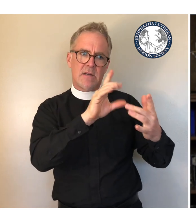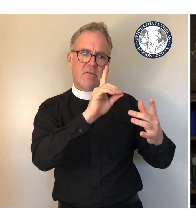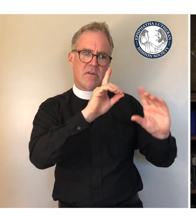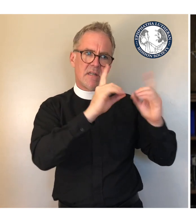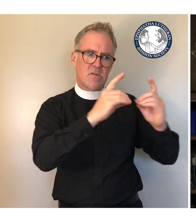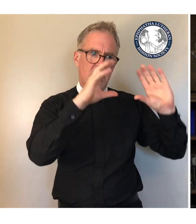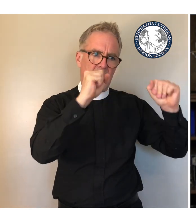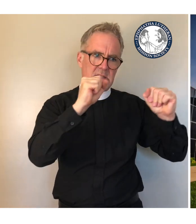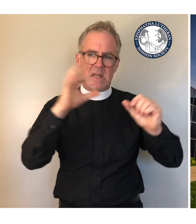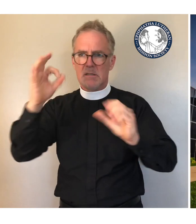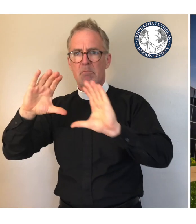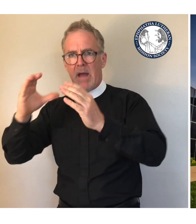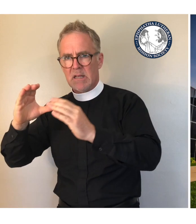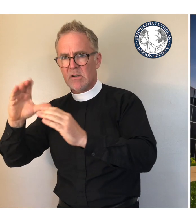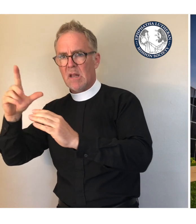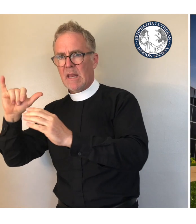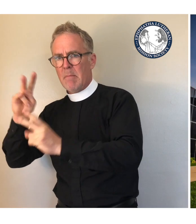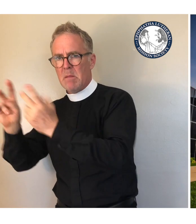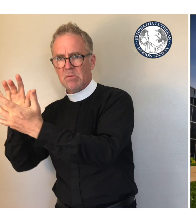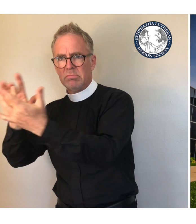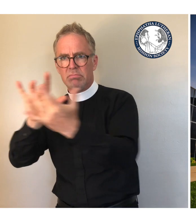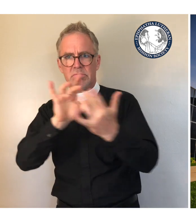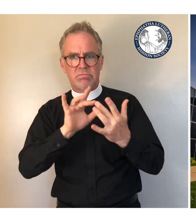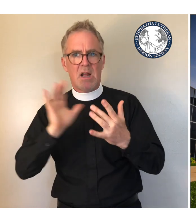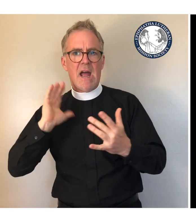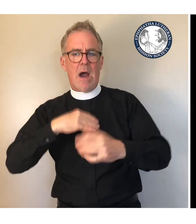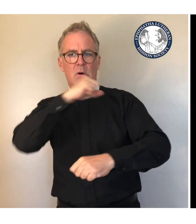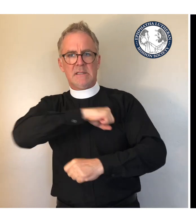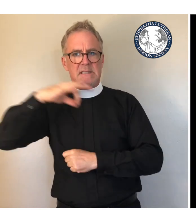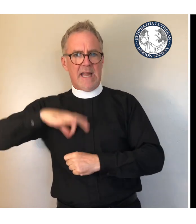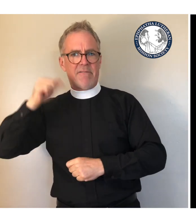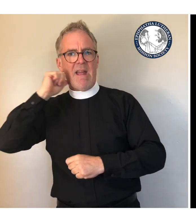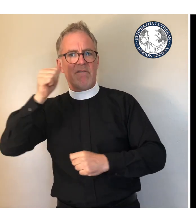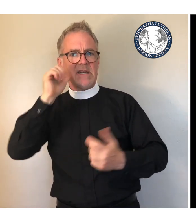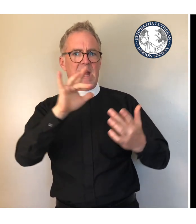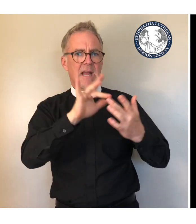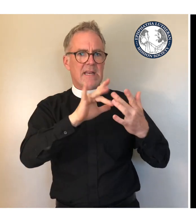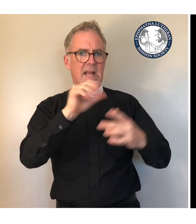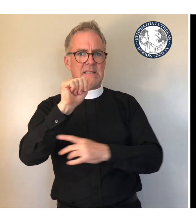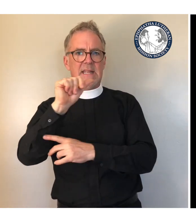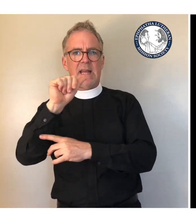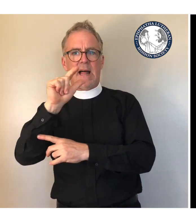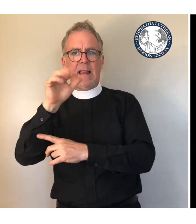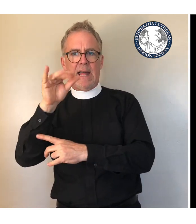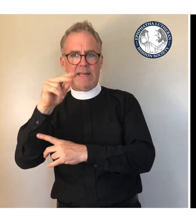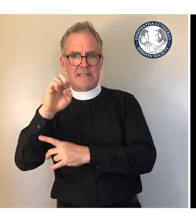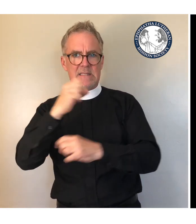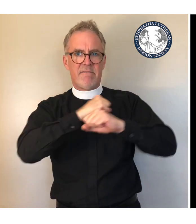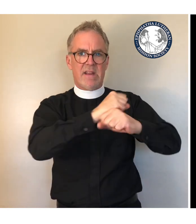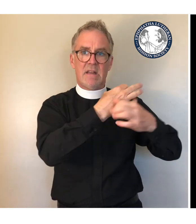of the Missouri Synod. Our staff has been in daily contact with the Alliance Defending Freedom, First Liberty,